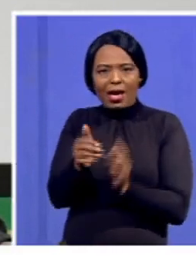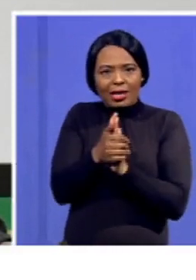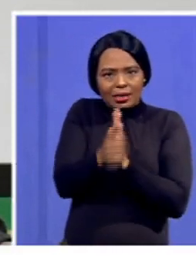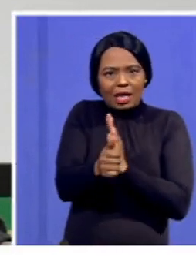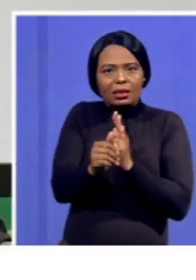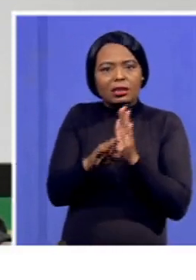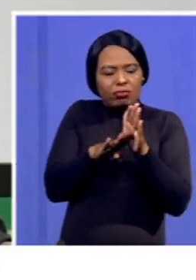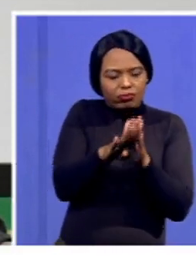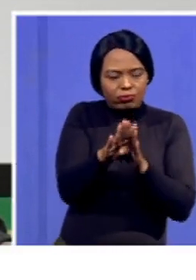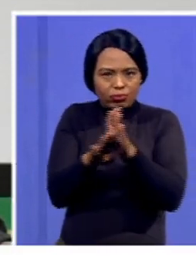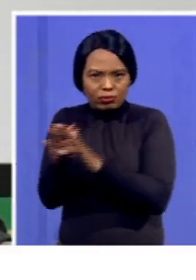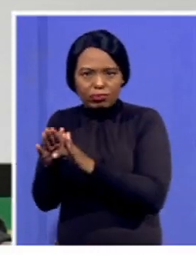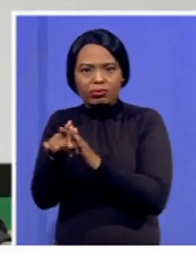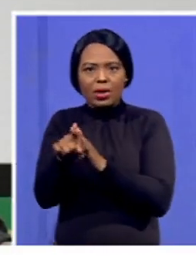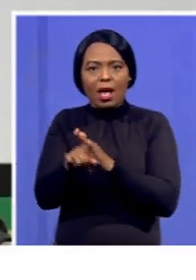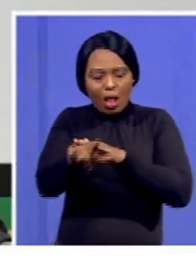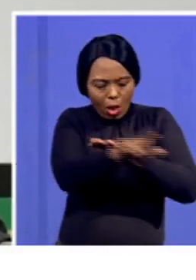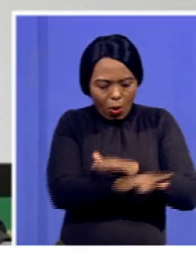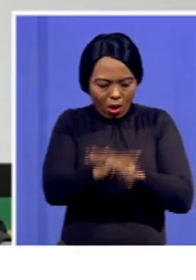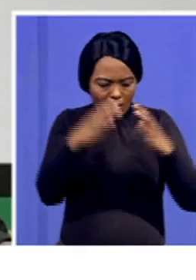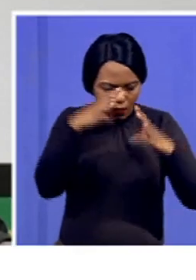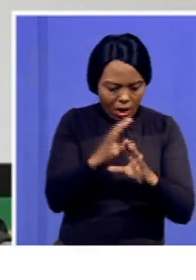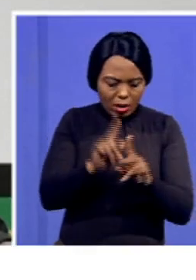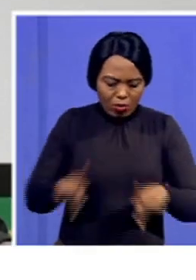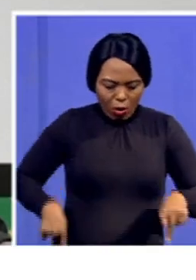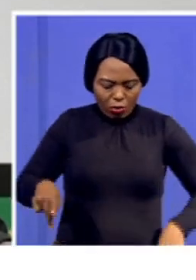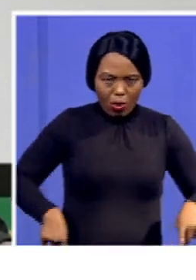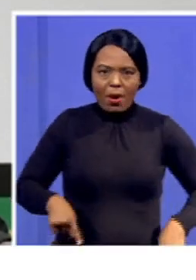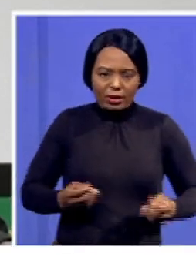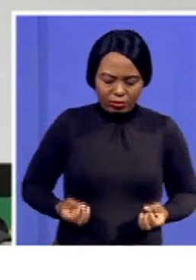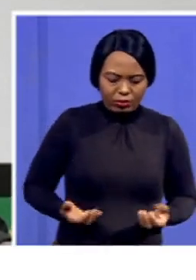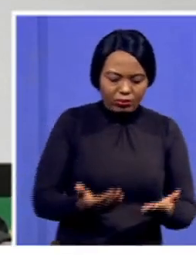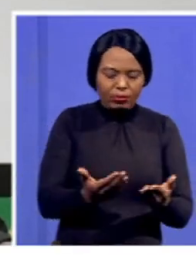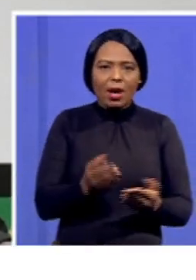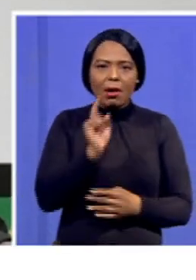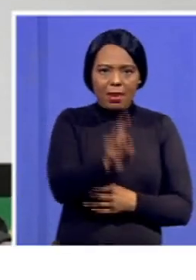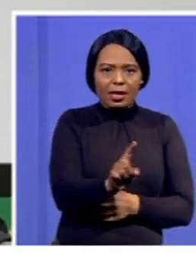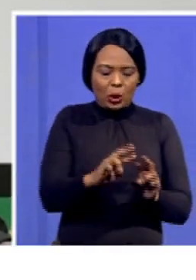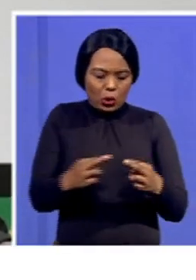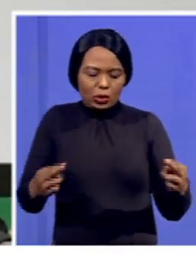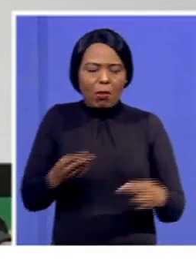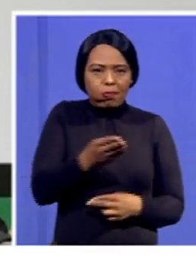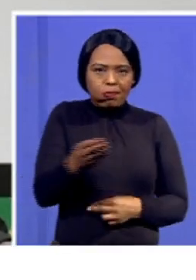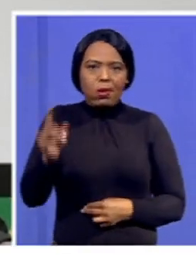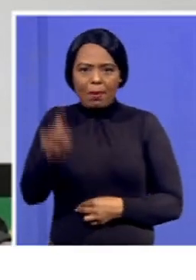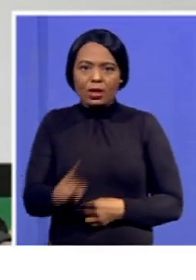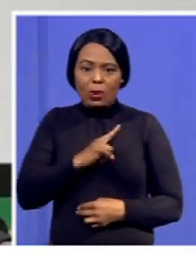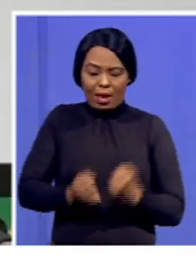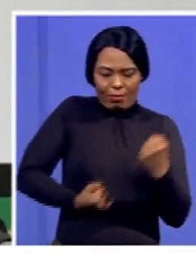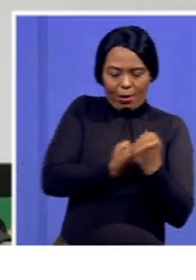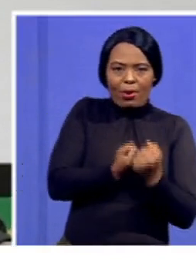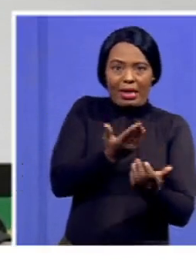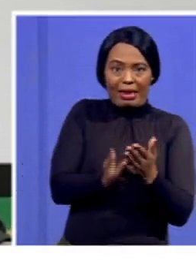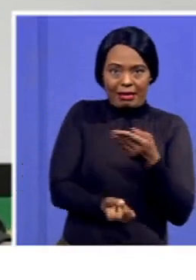to leverage localisation and procurement instruments to boost the domestic manufacturing side. The improvement in industrialisation will also